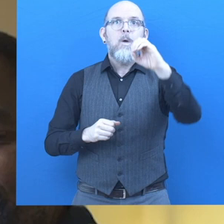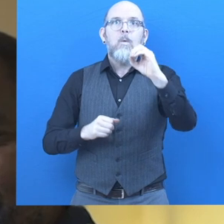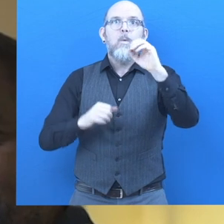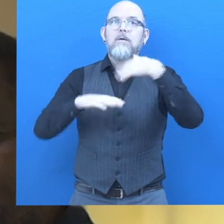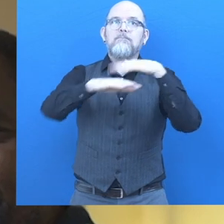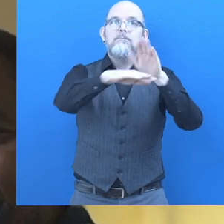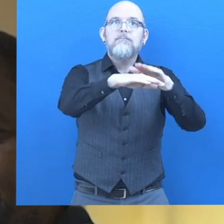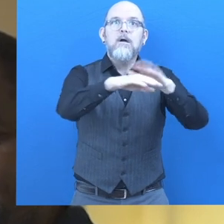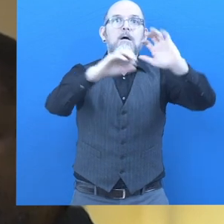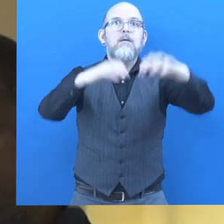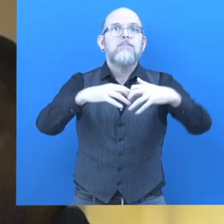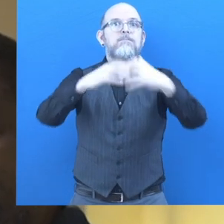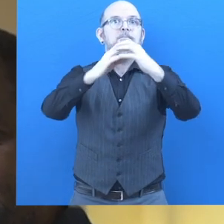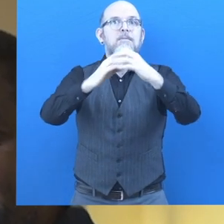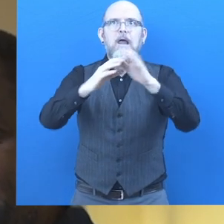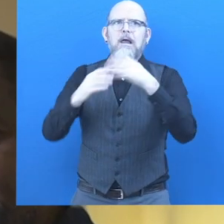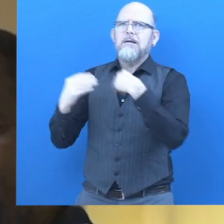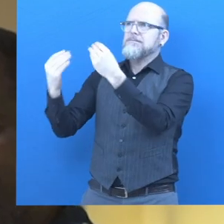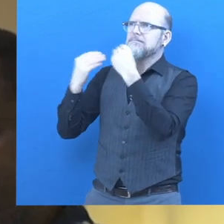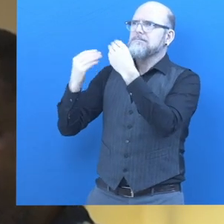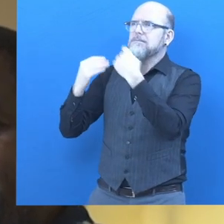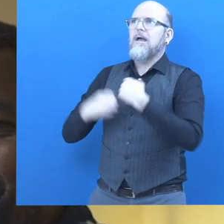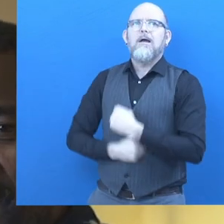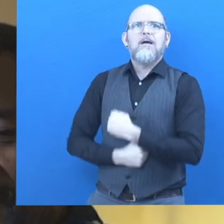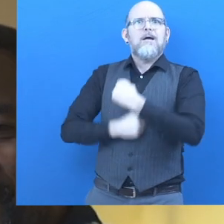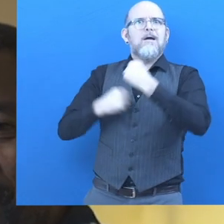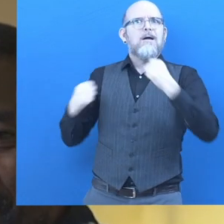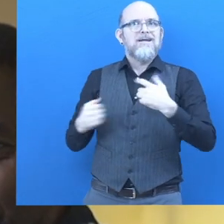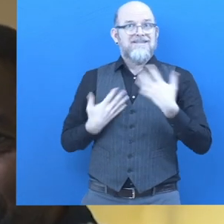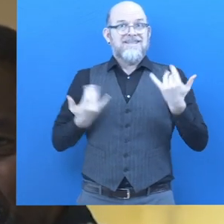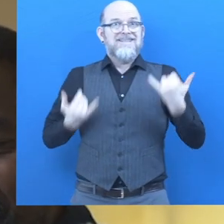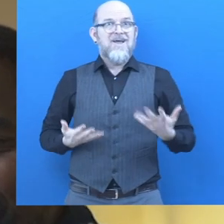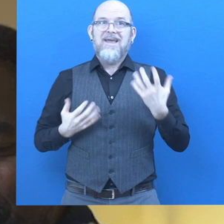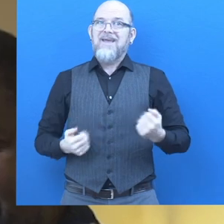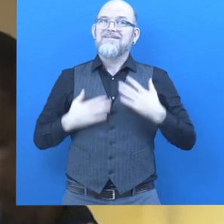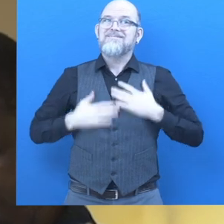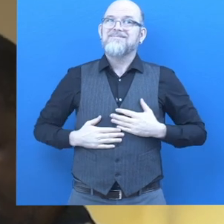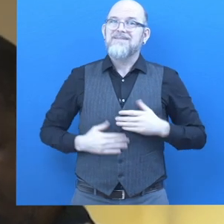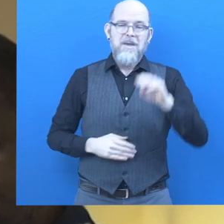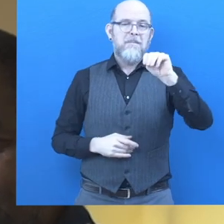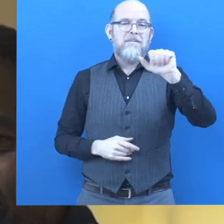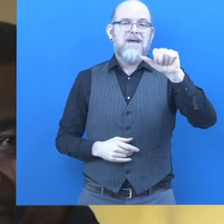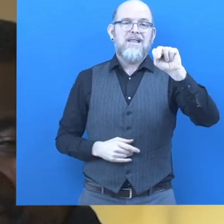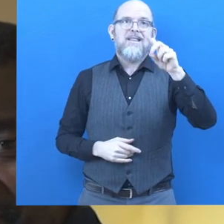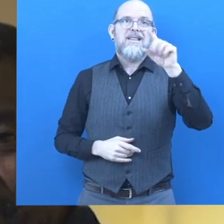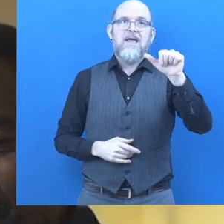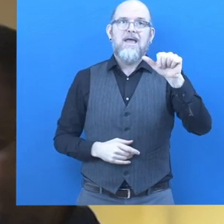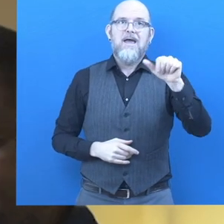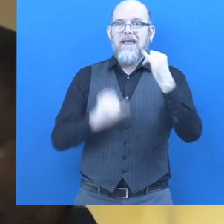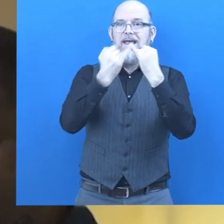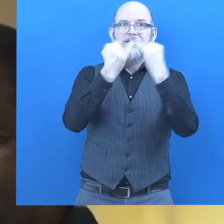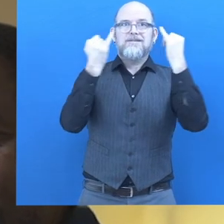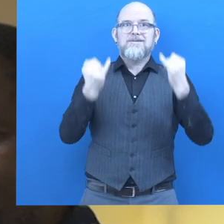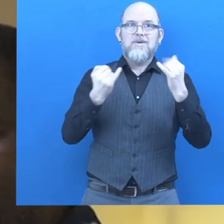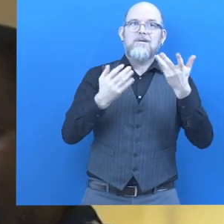set from the Caduago Family Foundation, I am the CEO and founder of the Manda Institute for Counseling Services